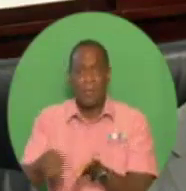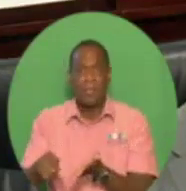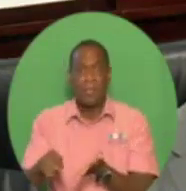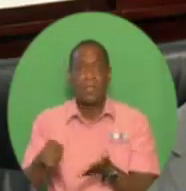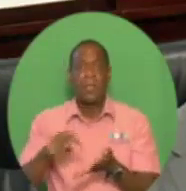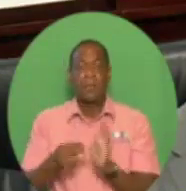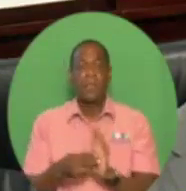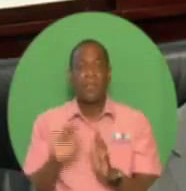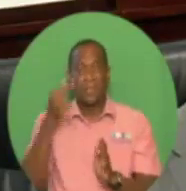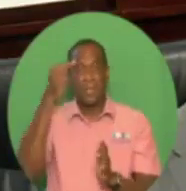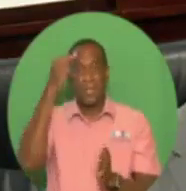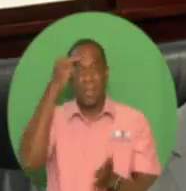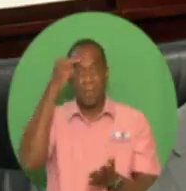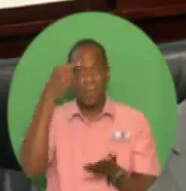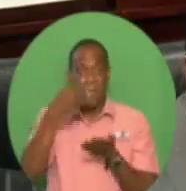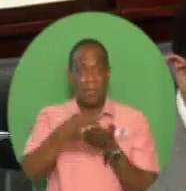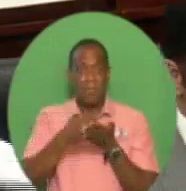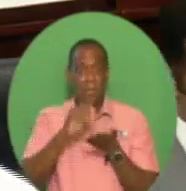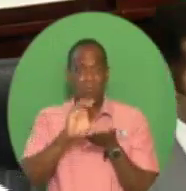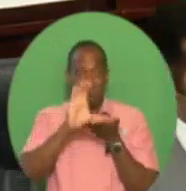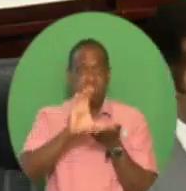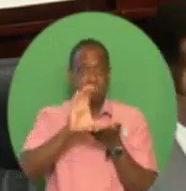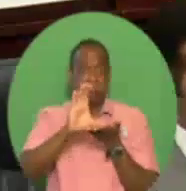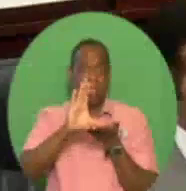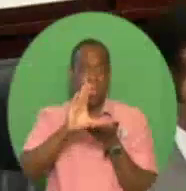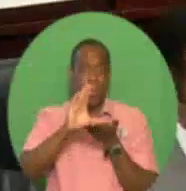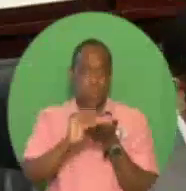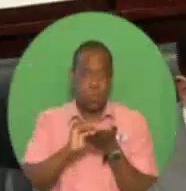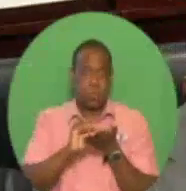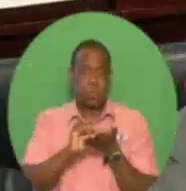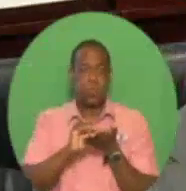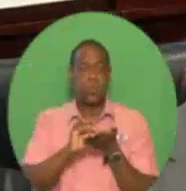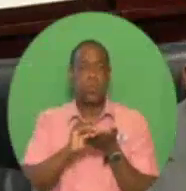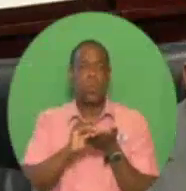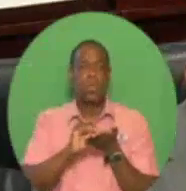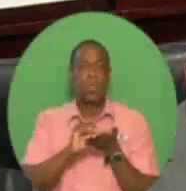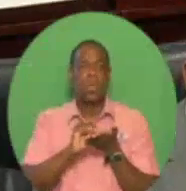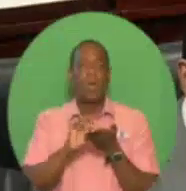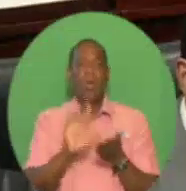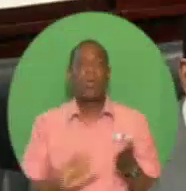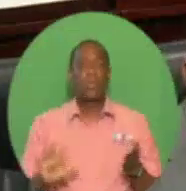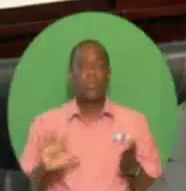government's available cash advances by $15 billion.